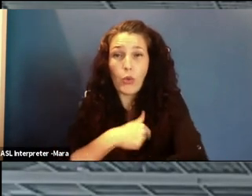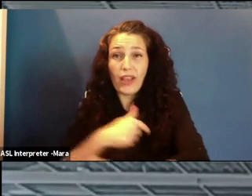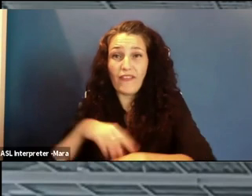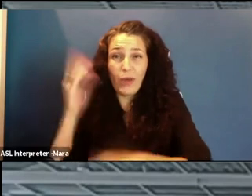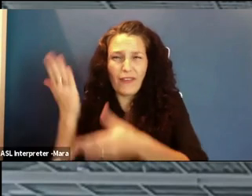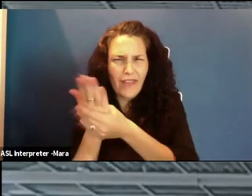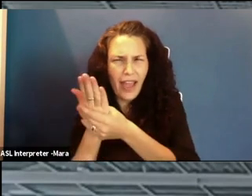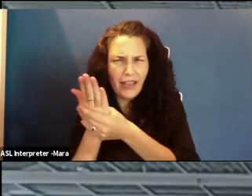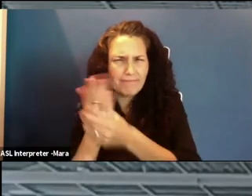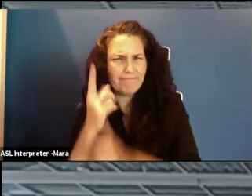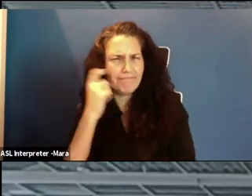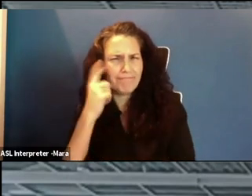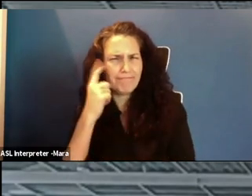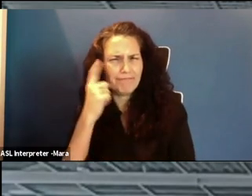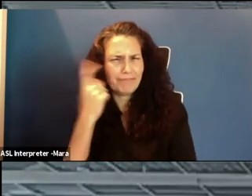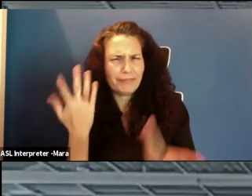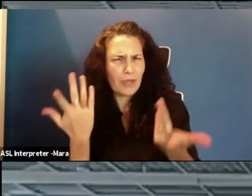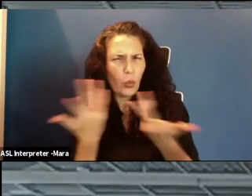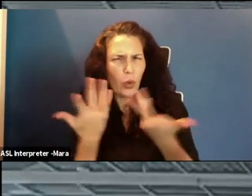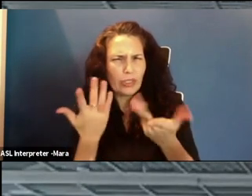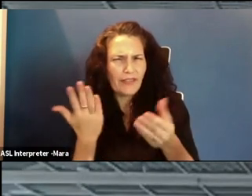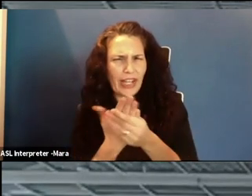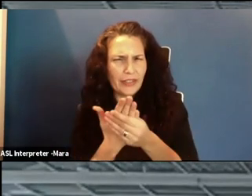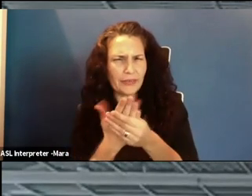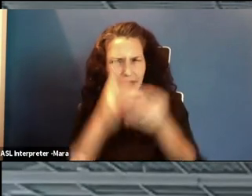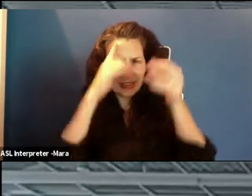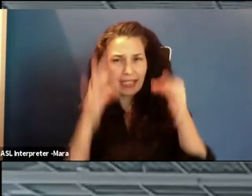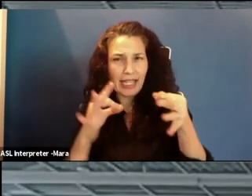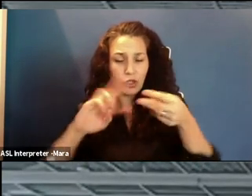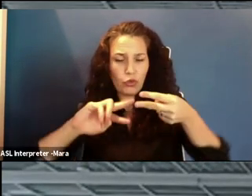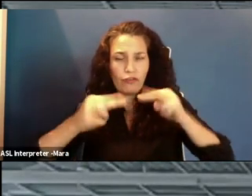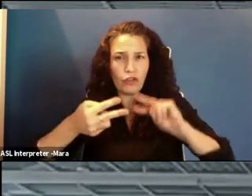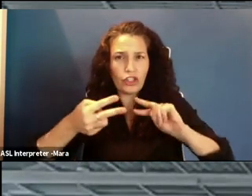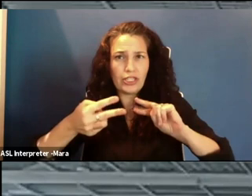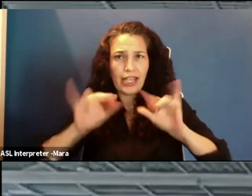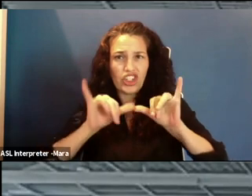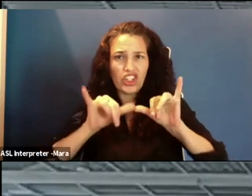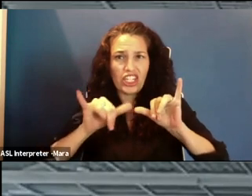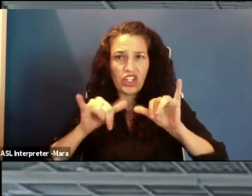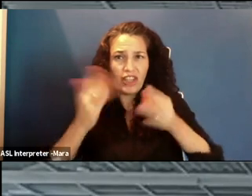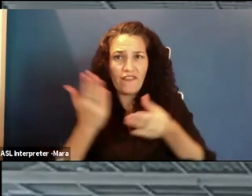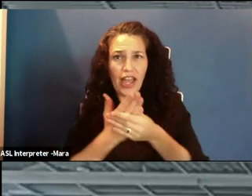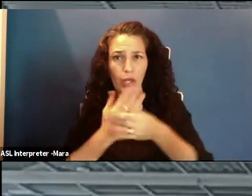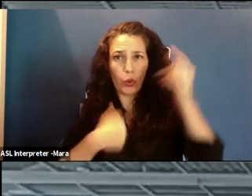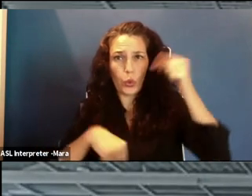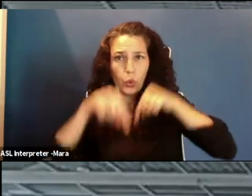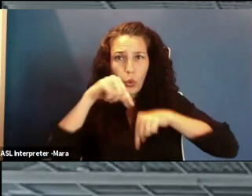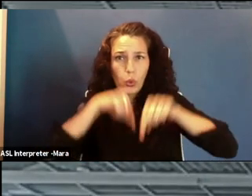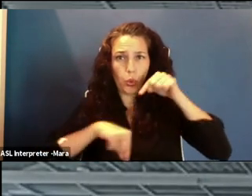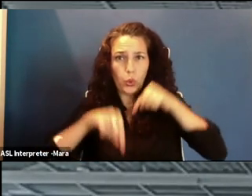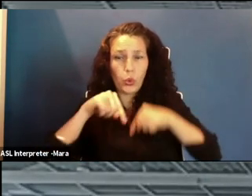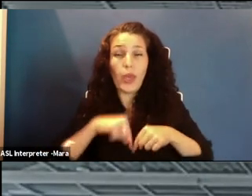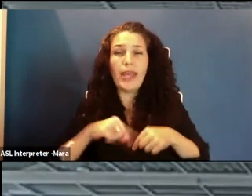anything. So what we did is we decided to reverse engineer the file. And that's just a fancy way of